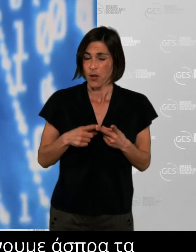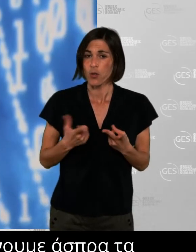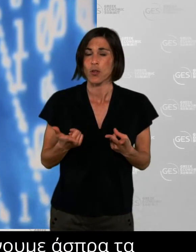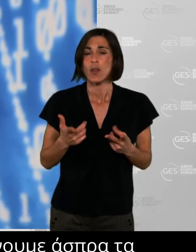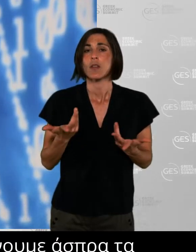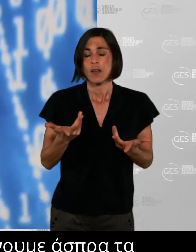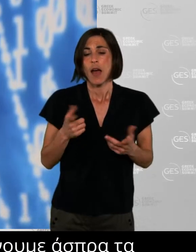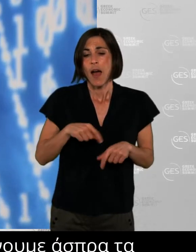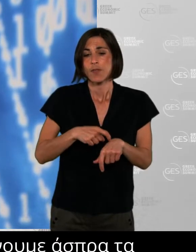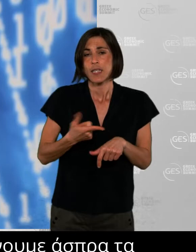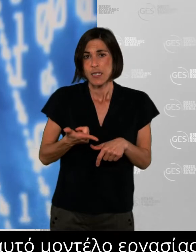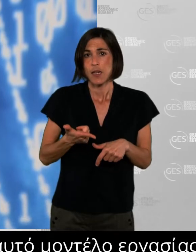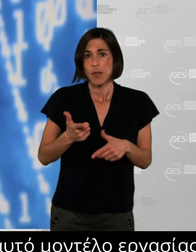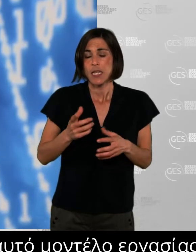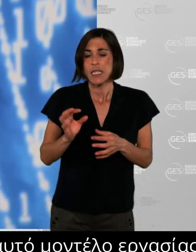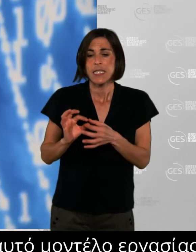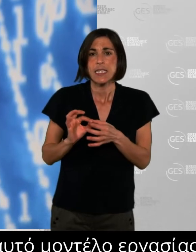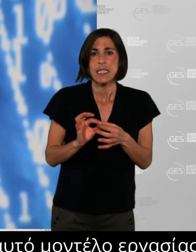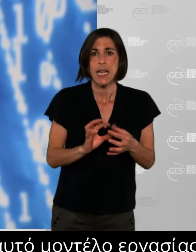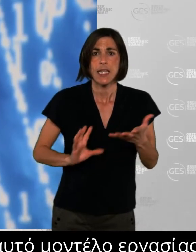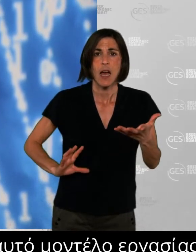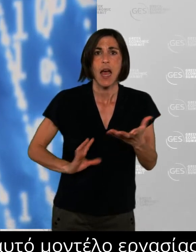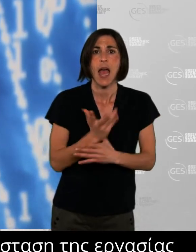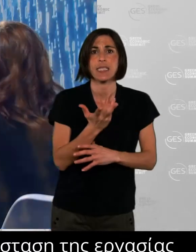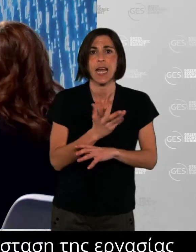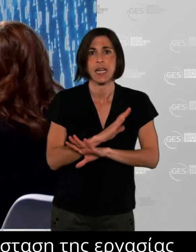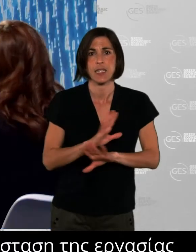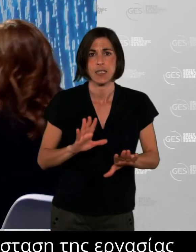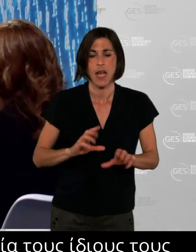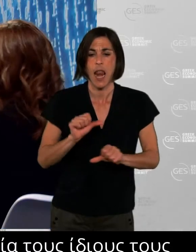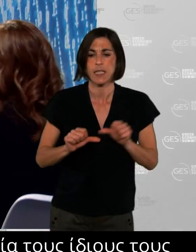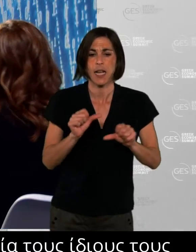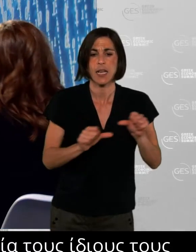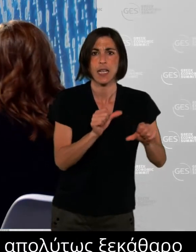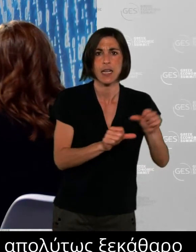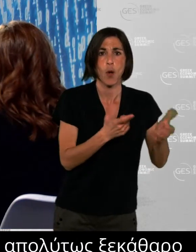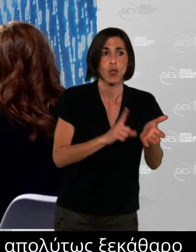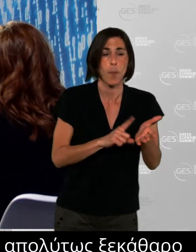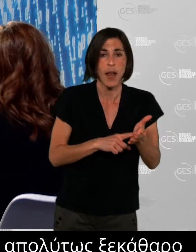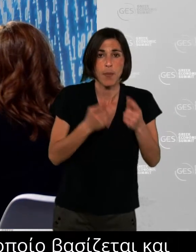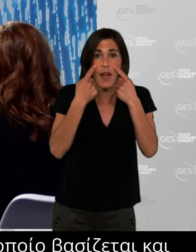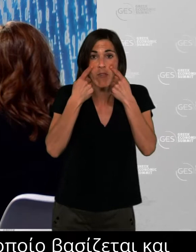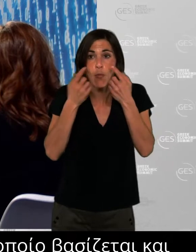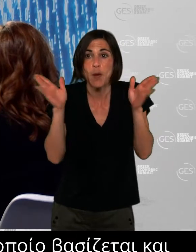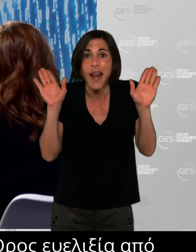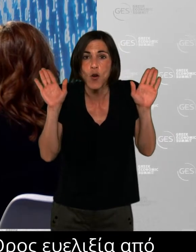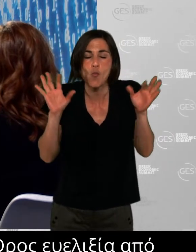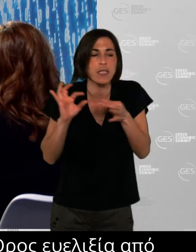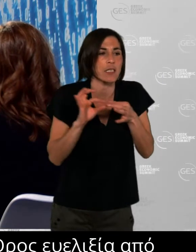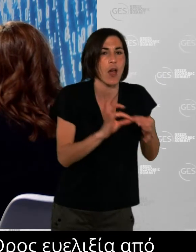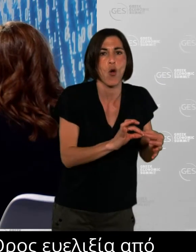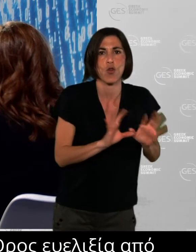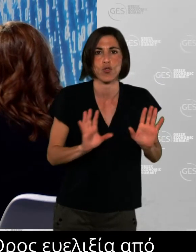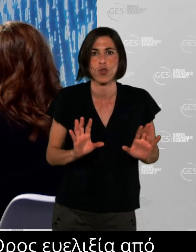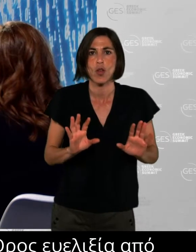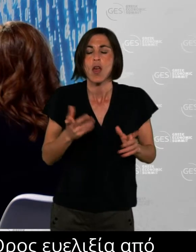communicate communicate I think you know it's uh inspect and adapt uh where we are and depending on you know every organization different skillsets are